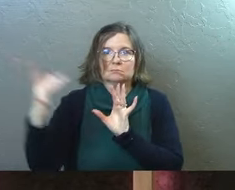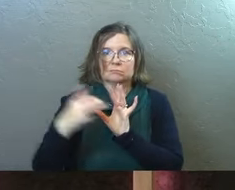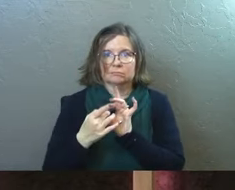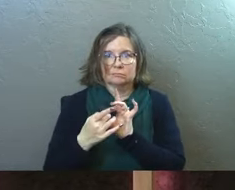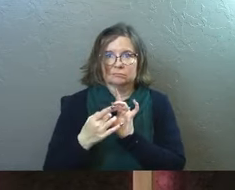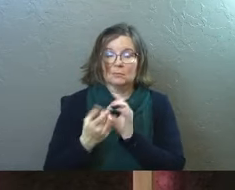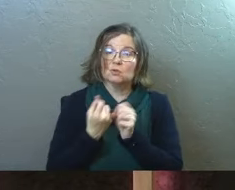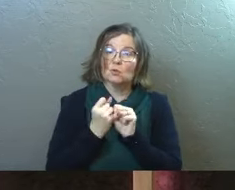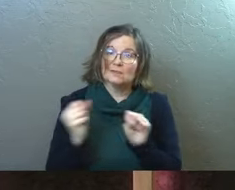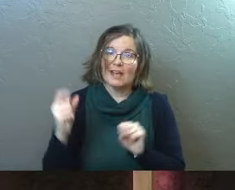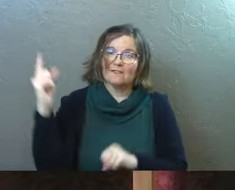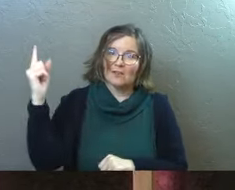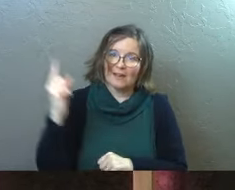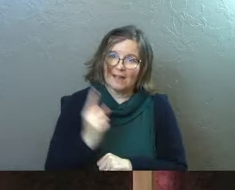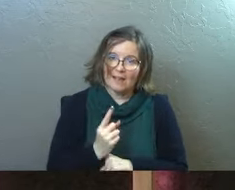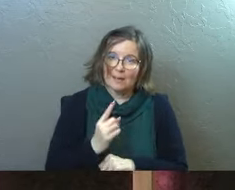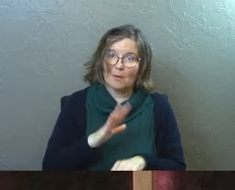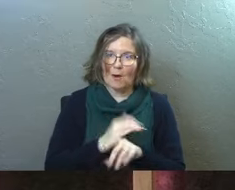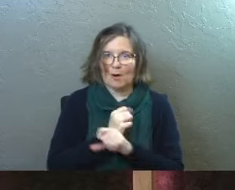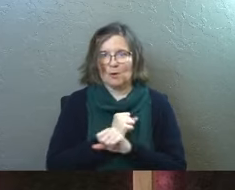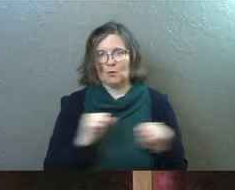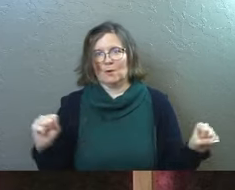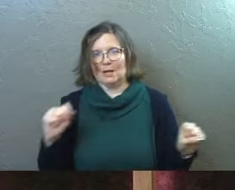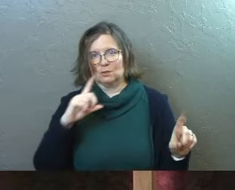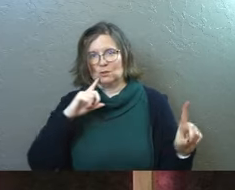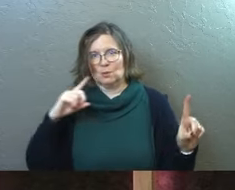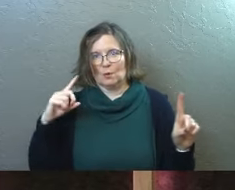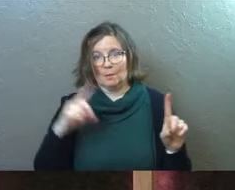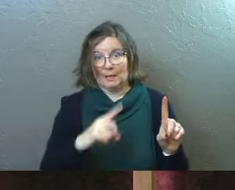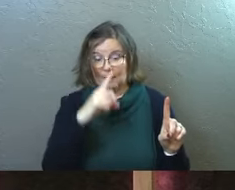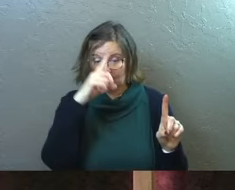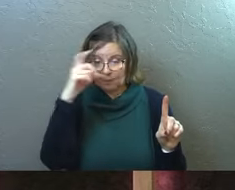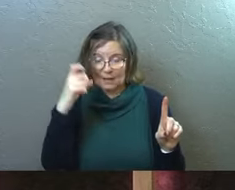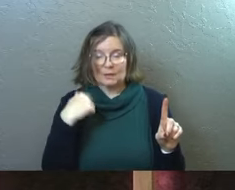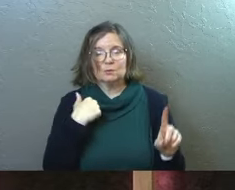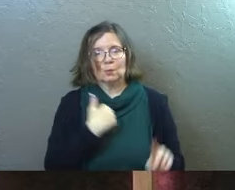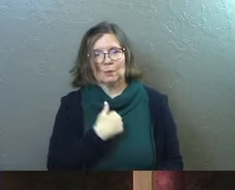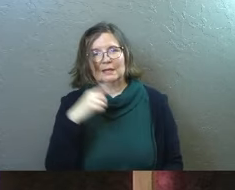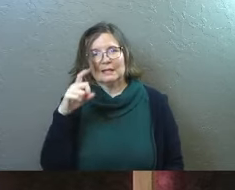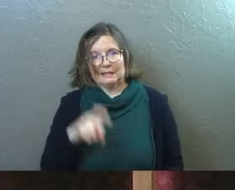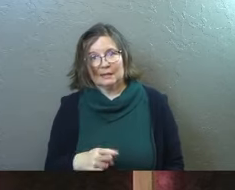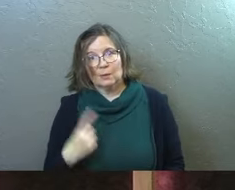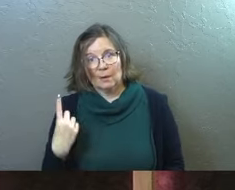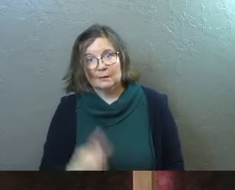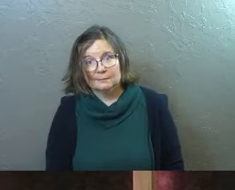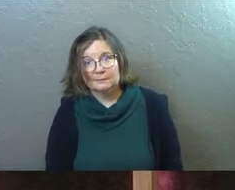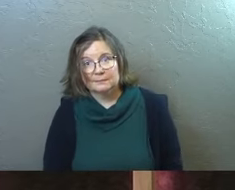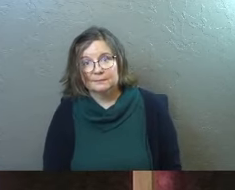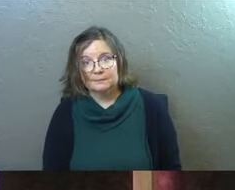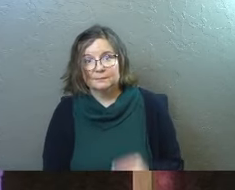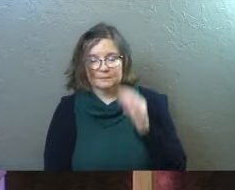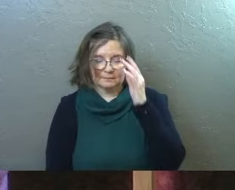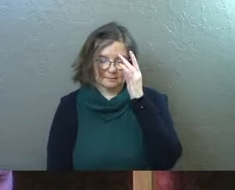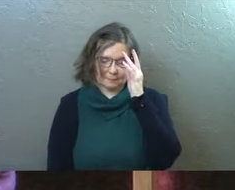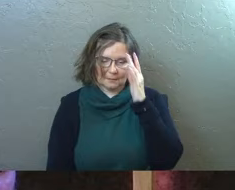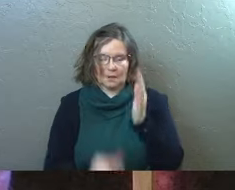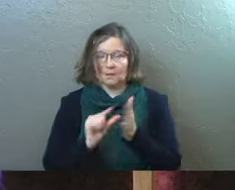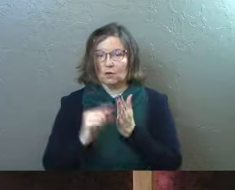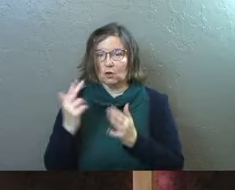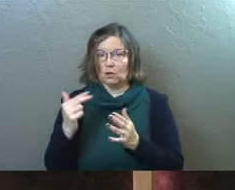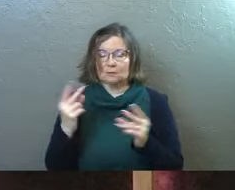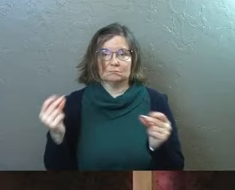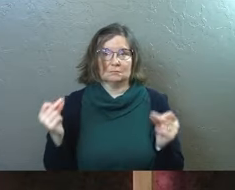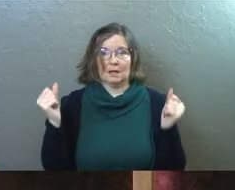And so a savior came on a rescue mission because we needed one. Verse 13,